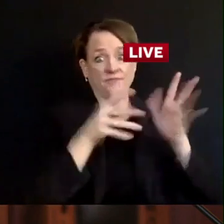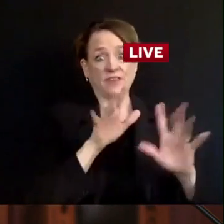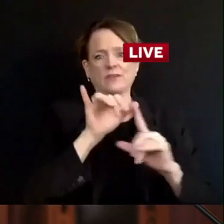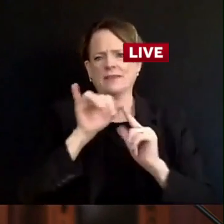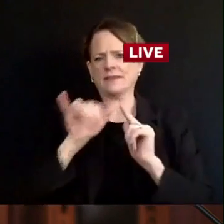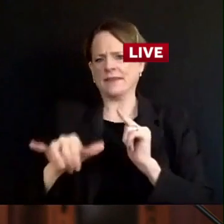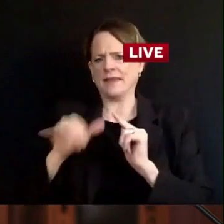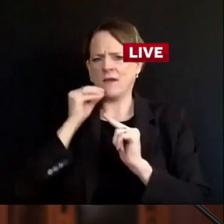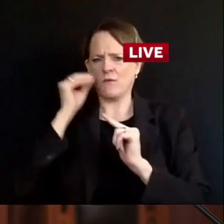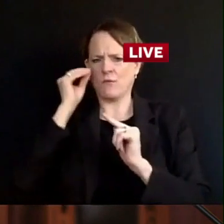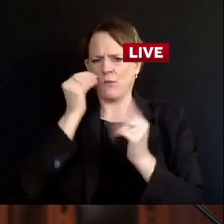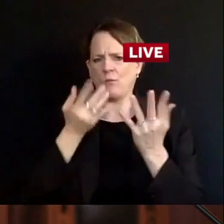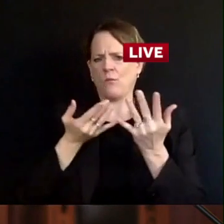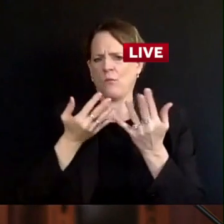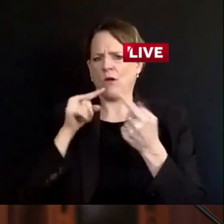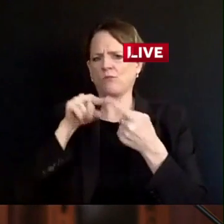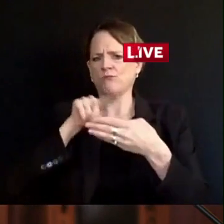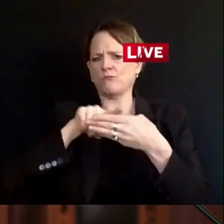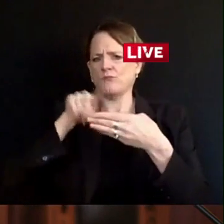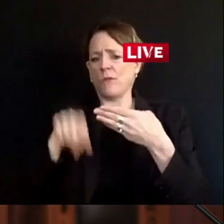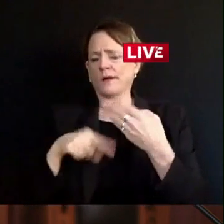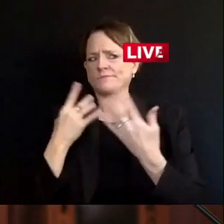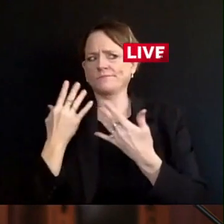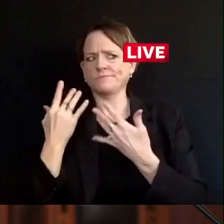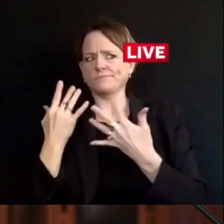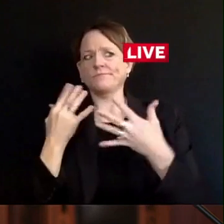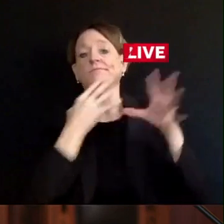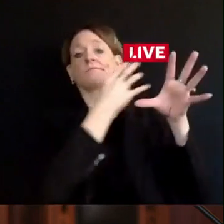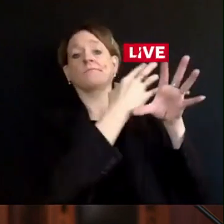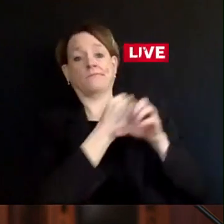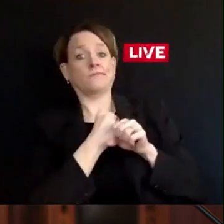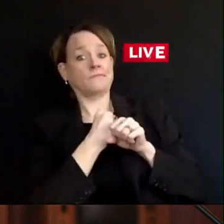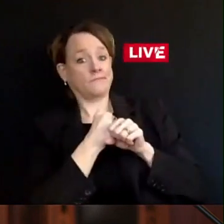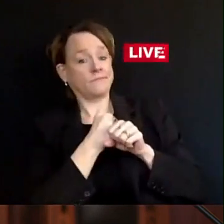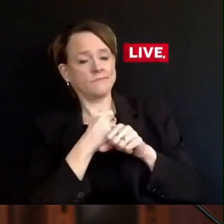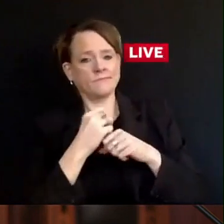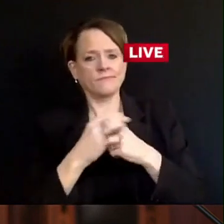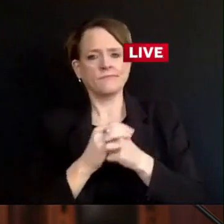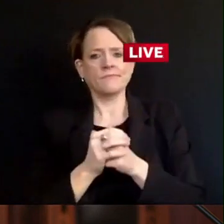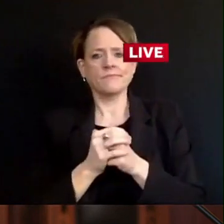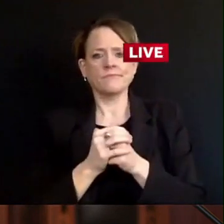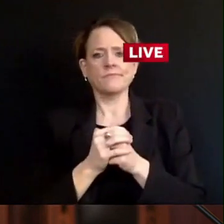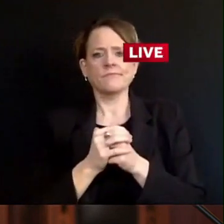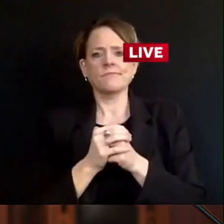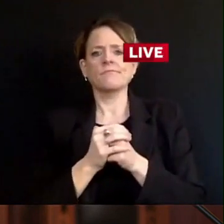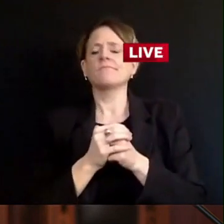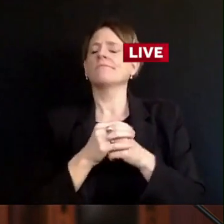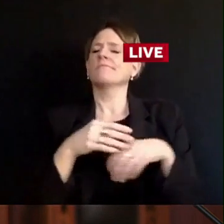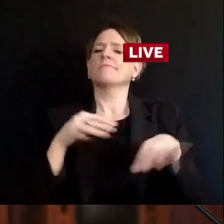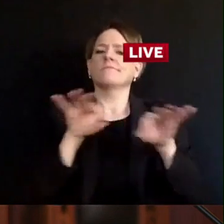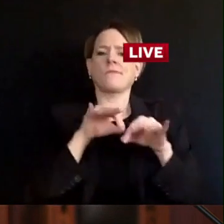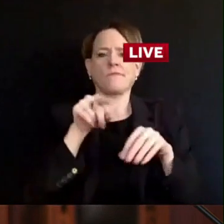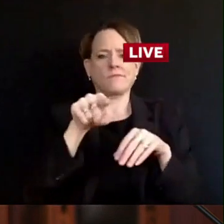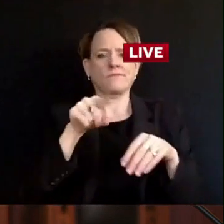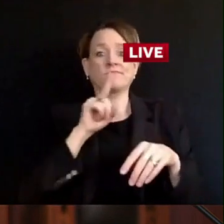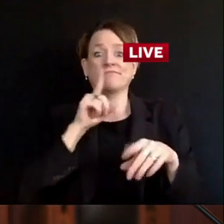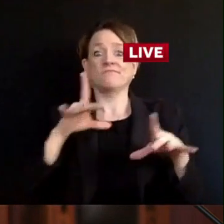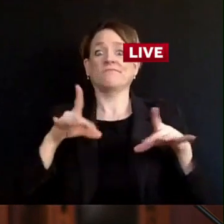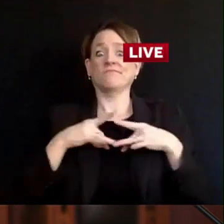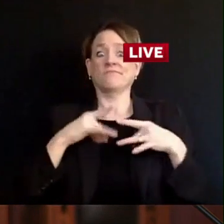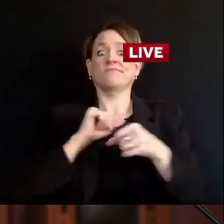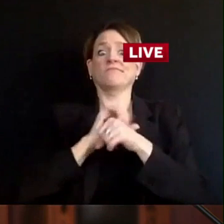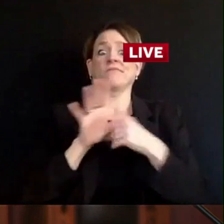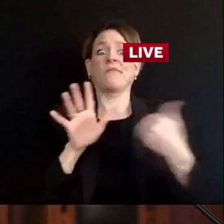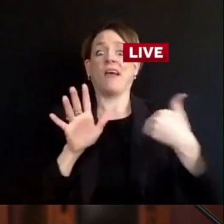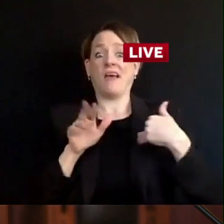tested and quarantine as well. If you test negative, continue to monitor your symptoms. Testing is not